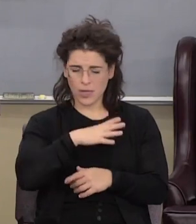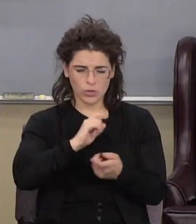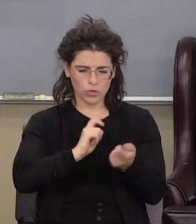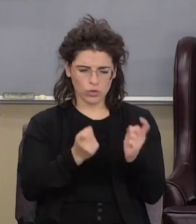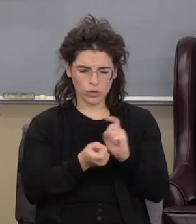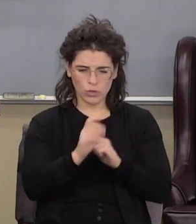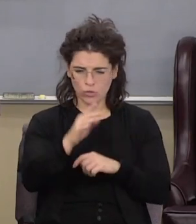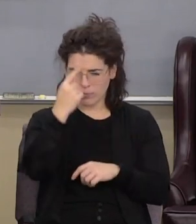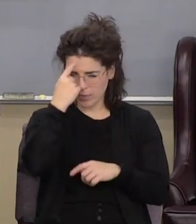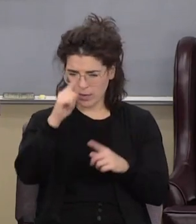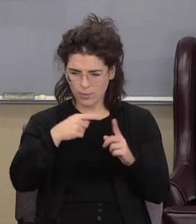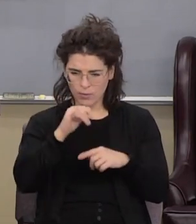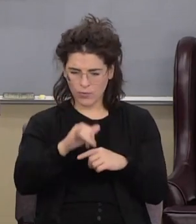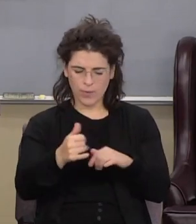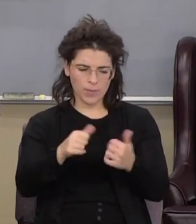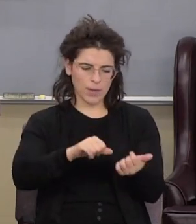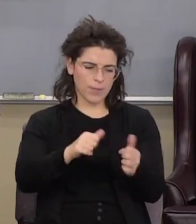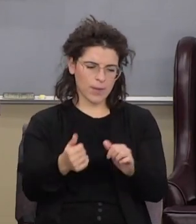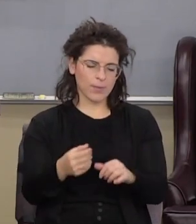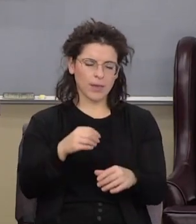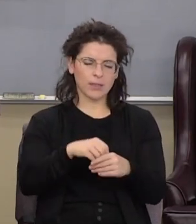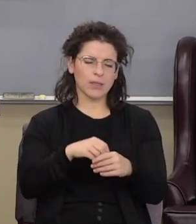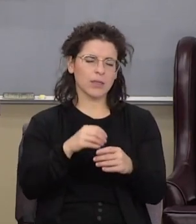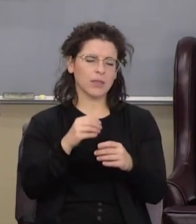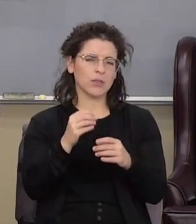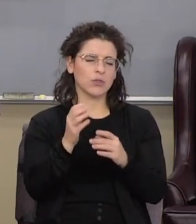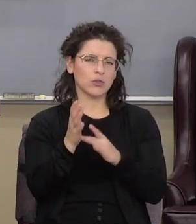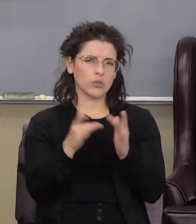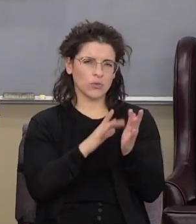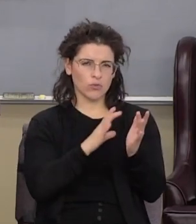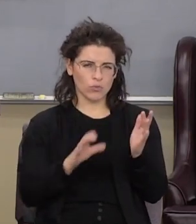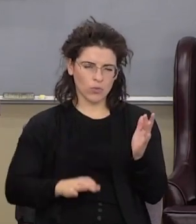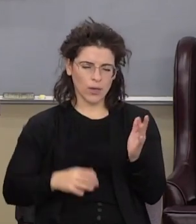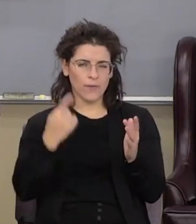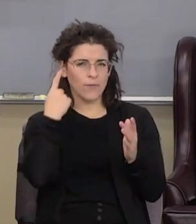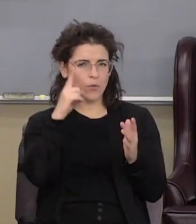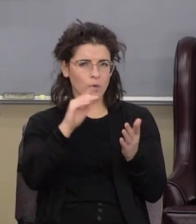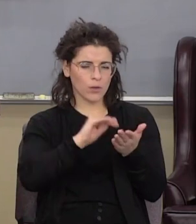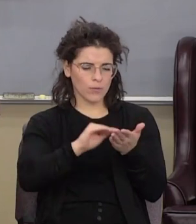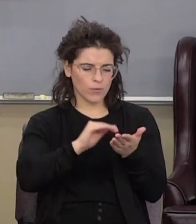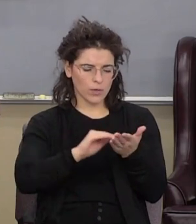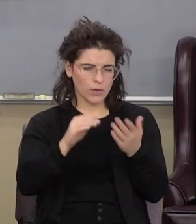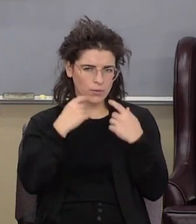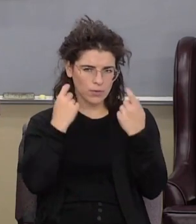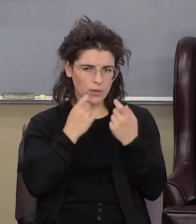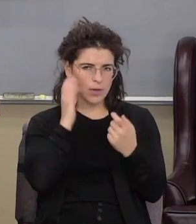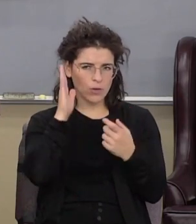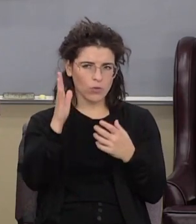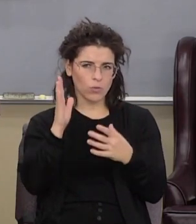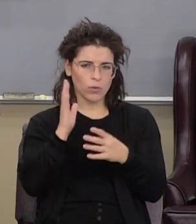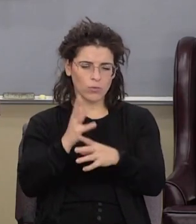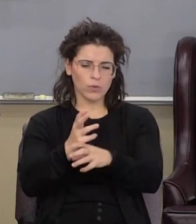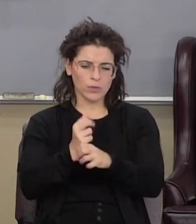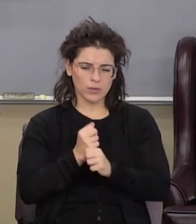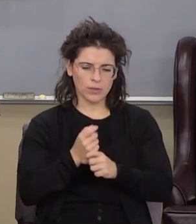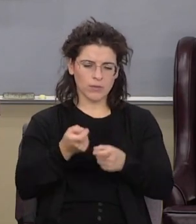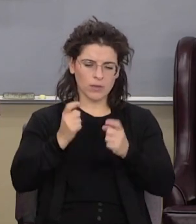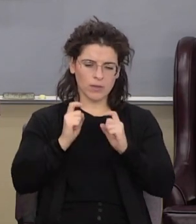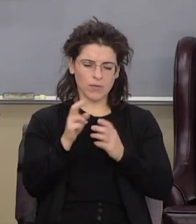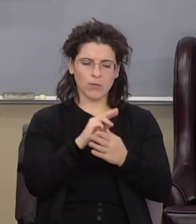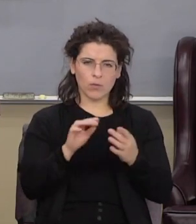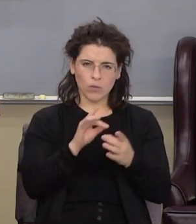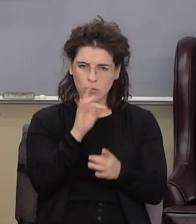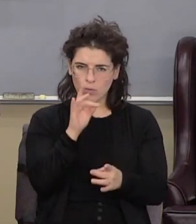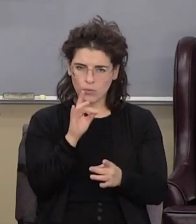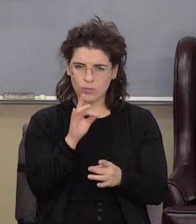and be baptized in the name of jesus christ for the remission of sins and you shall receive the gift of the holy ghost he takes